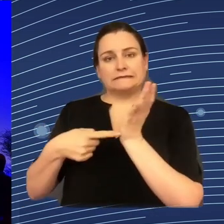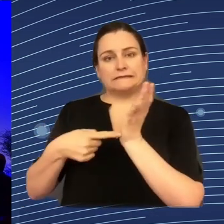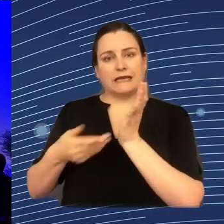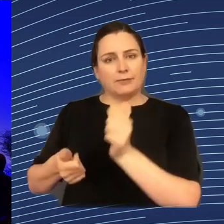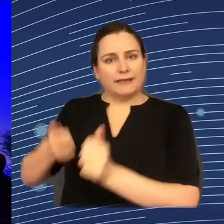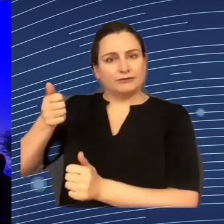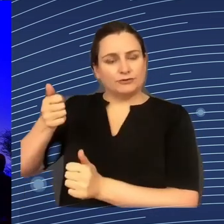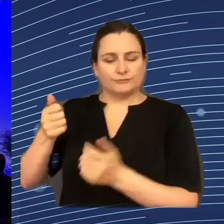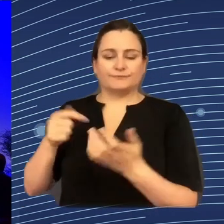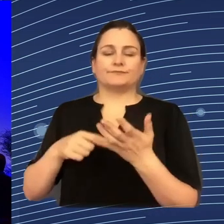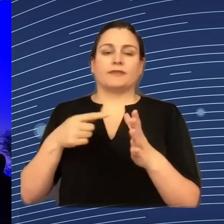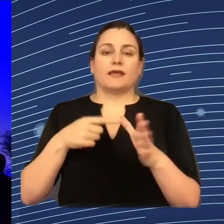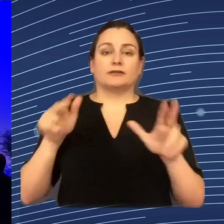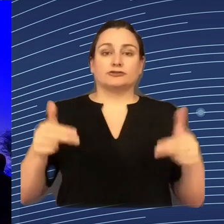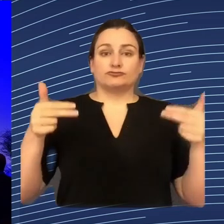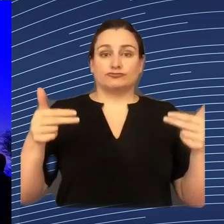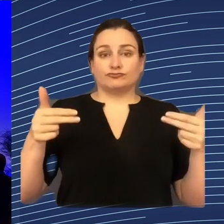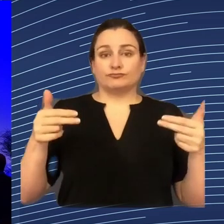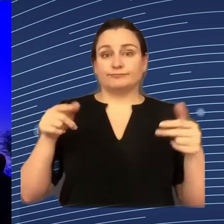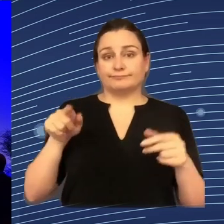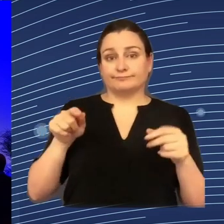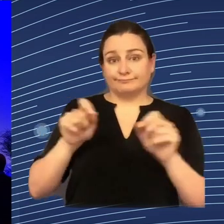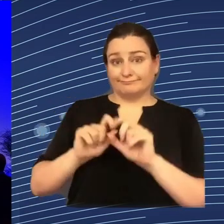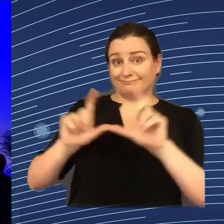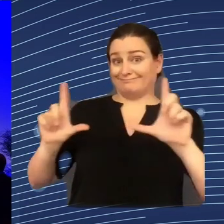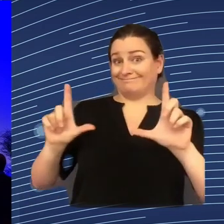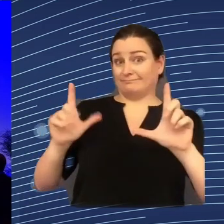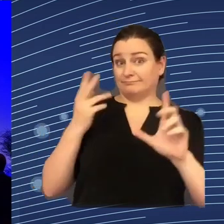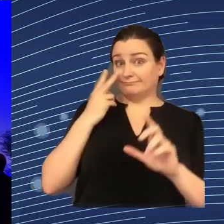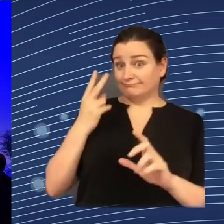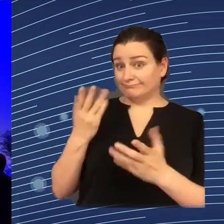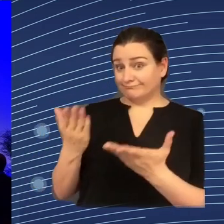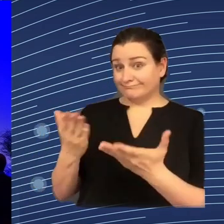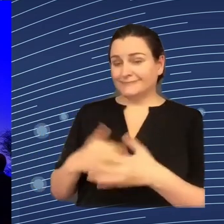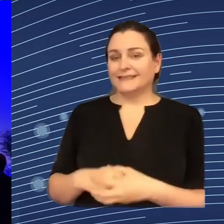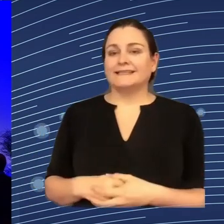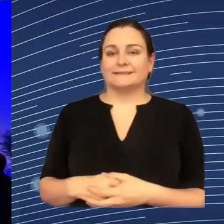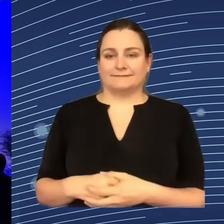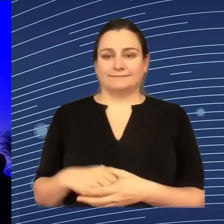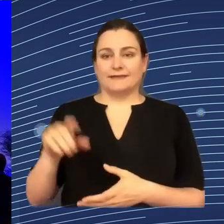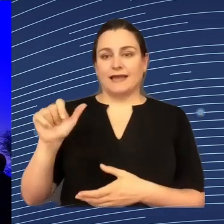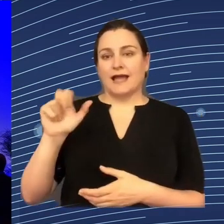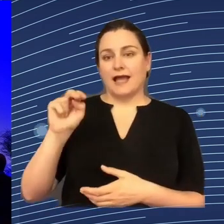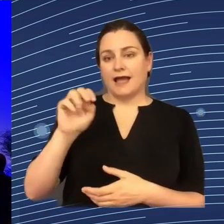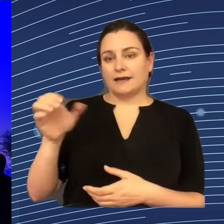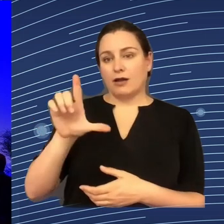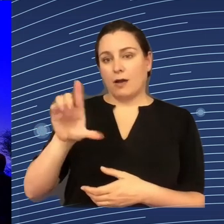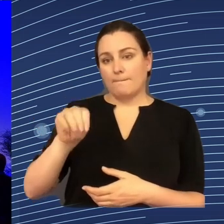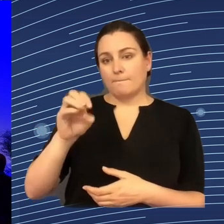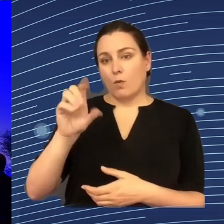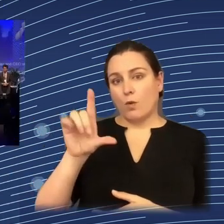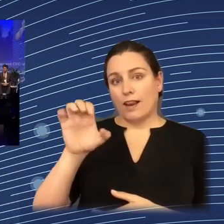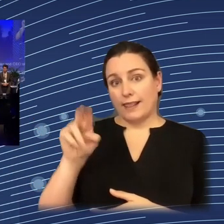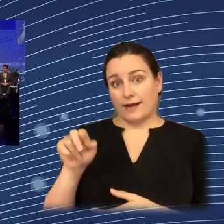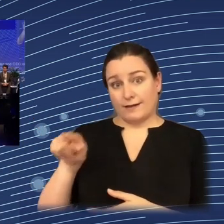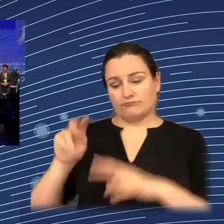joining us online and perhaps visible, hopefully, also to you, Dr. Anne Mollen, Research Assistant at the University